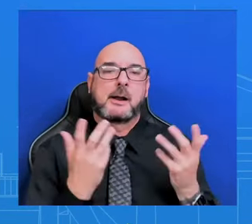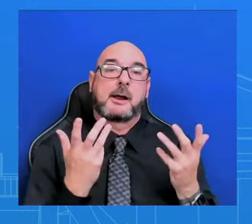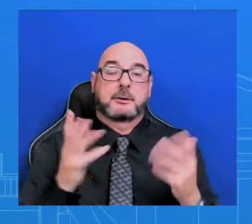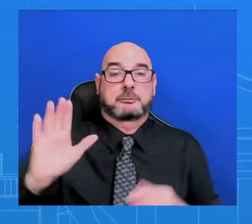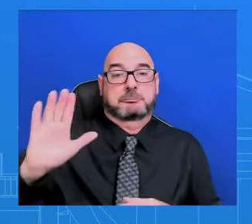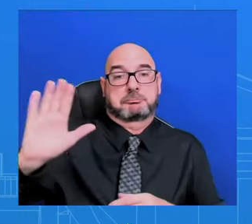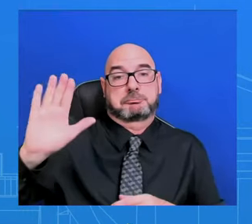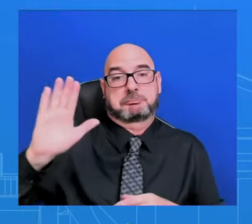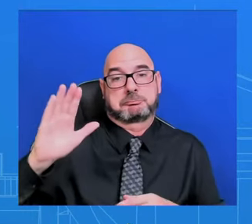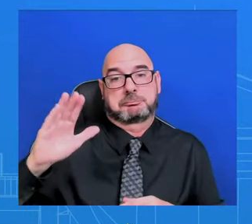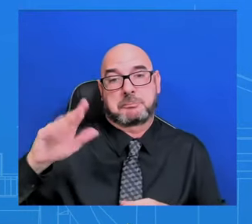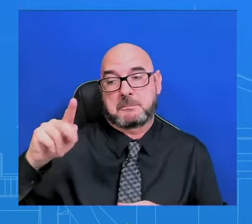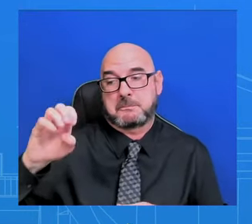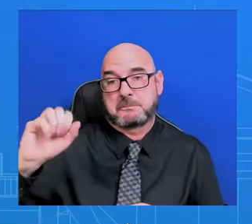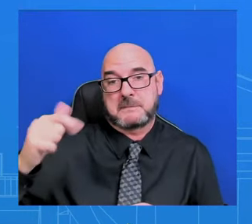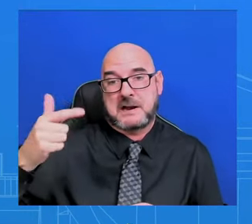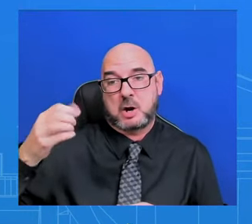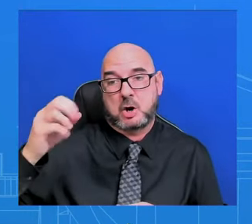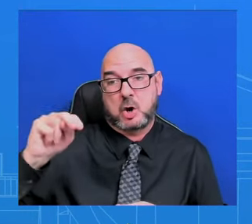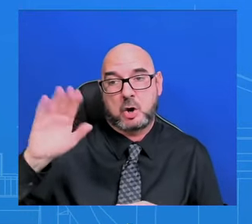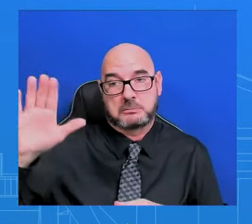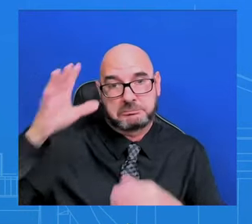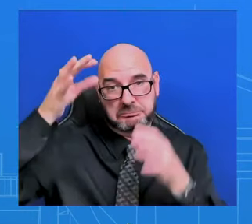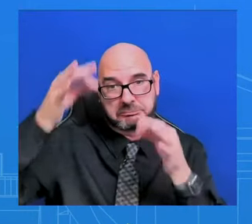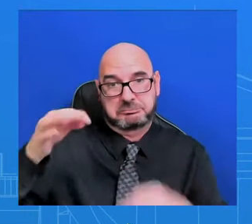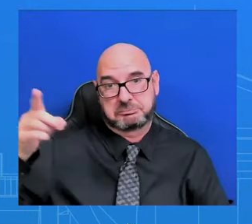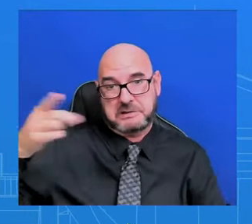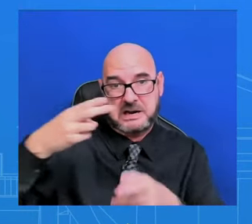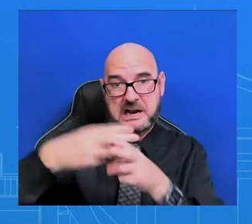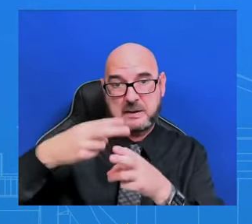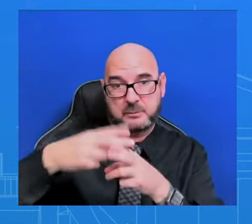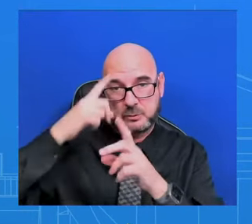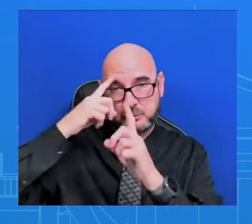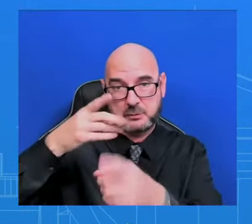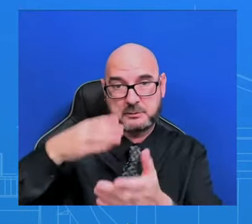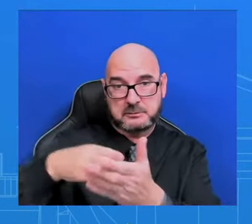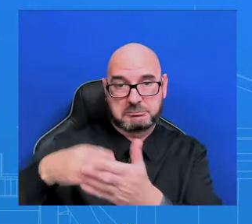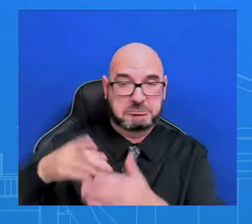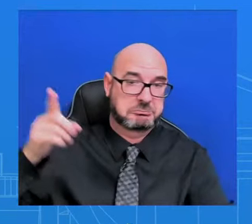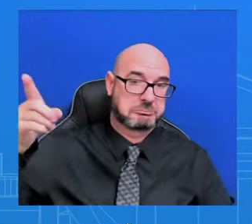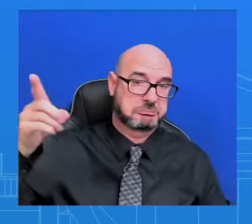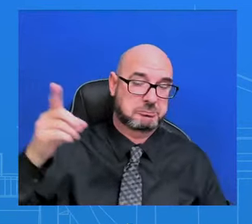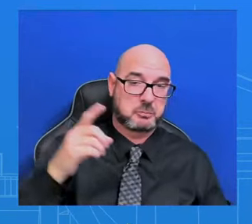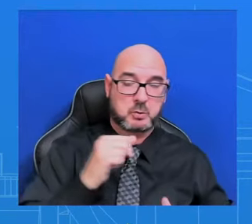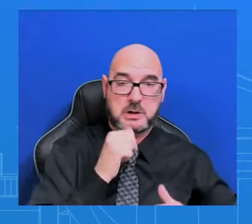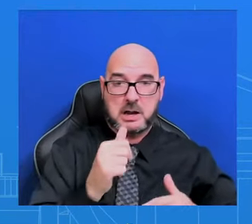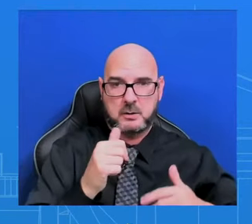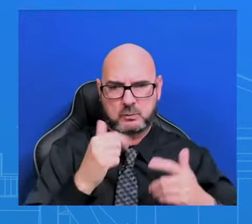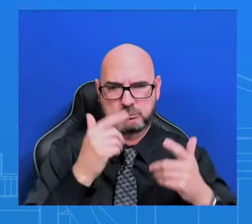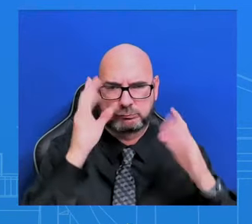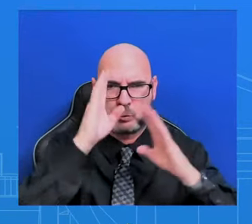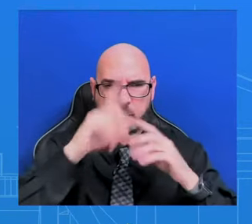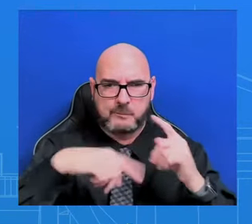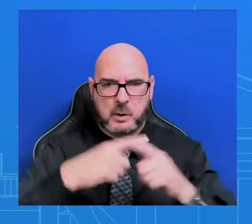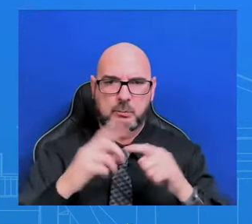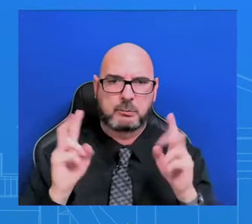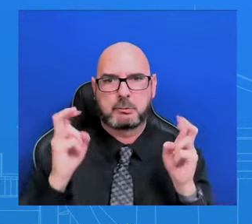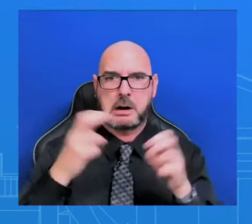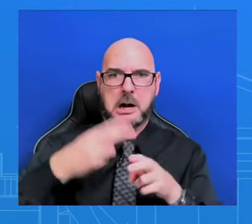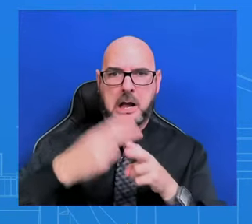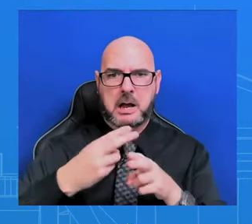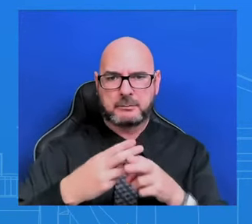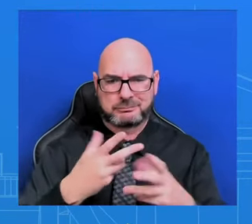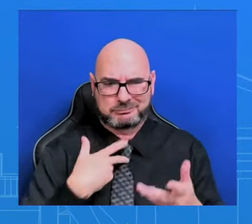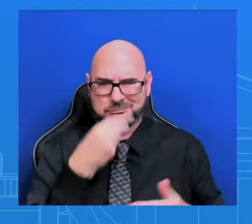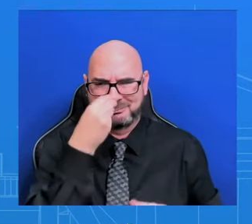We're not so much worried about what bumper sticker you slap on it. We're interested in making sure we're going after Houthi capabilities